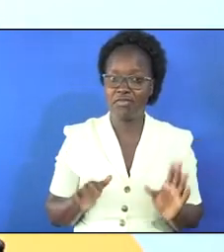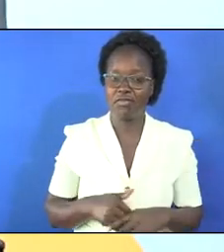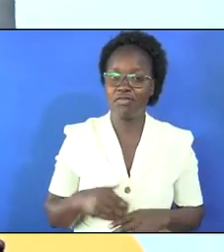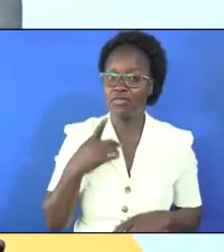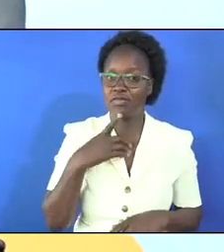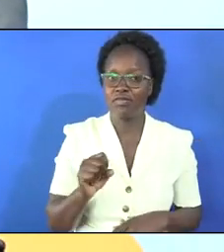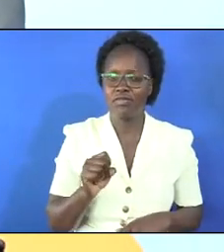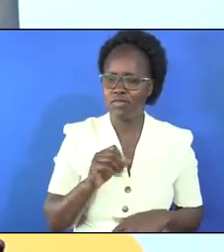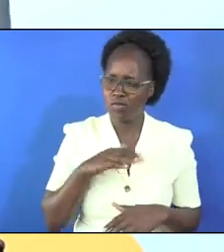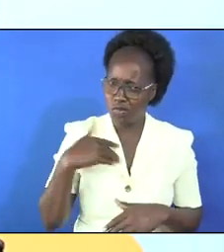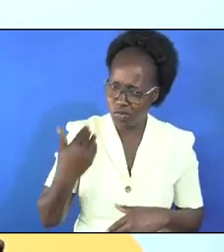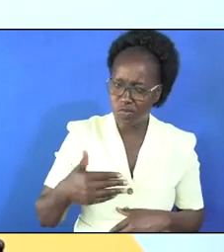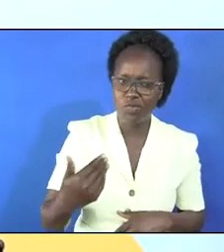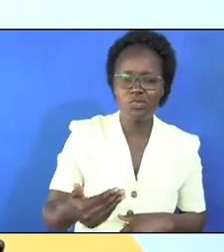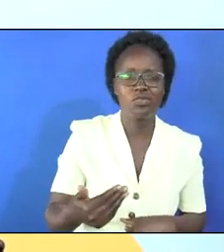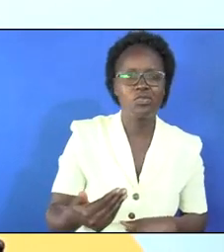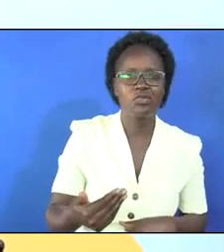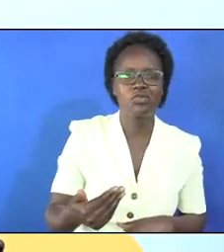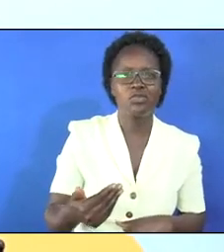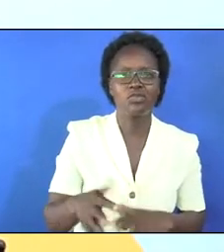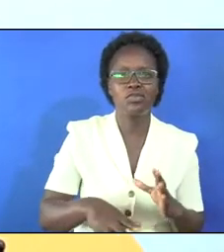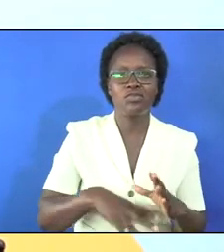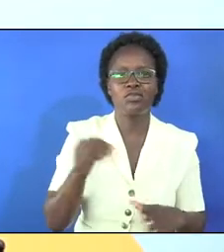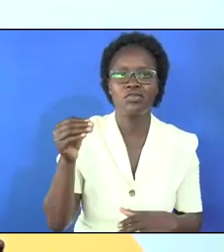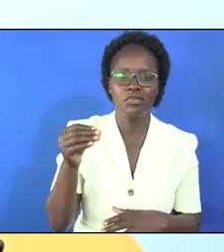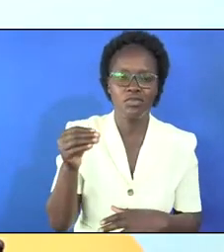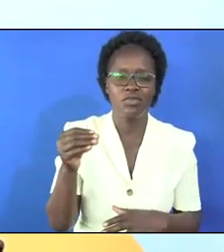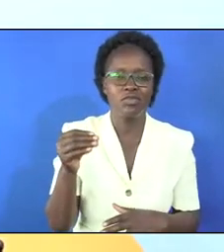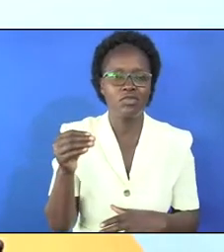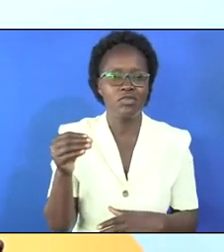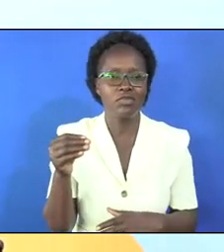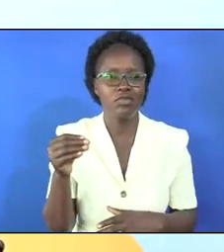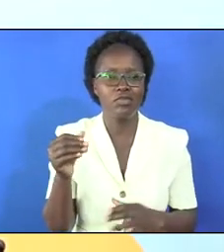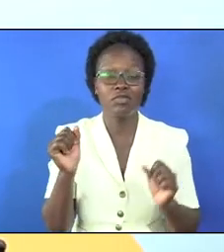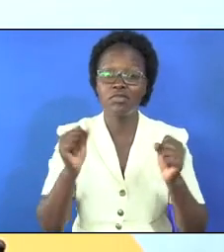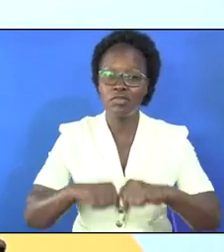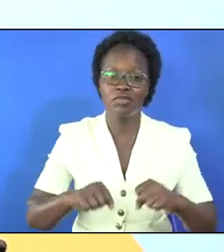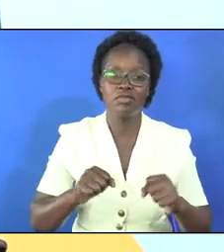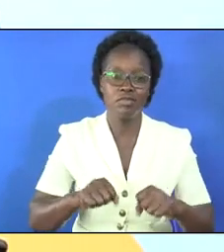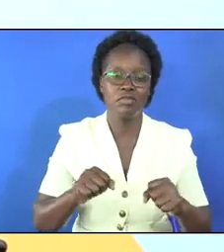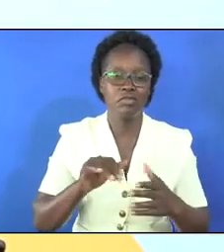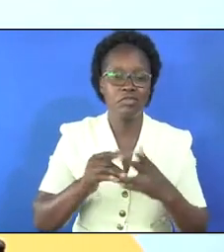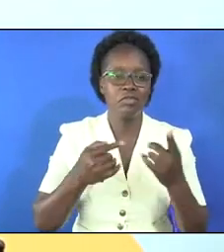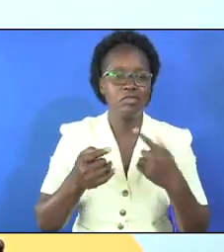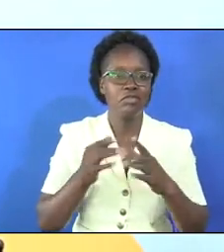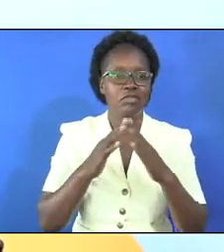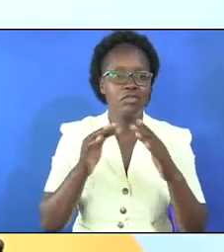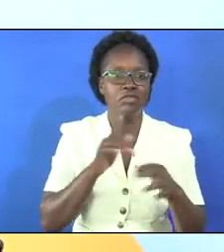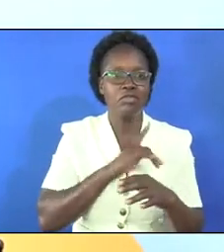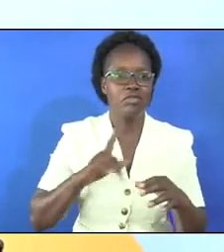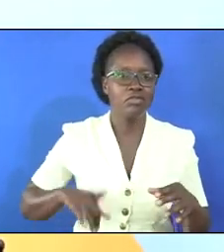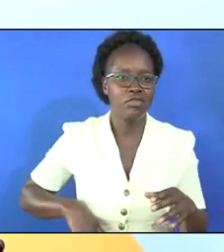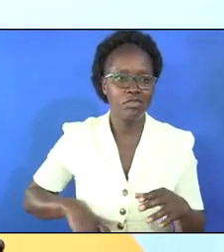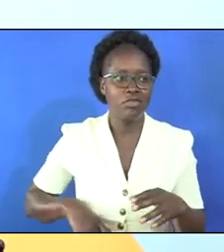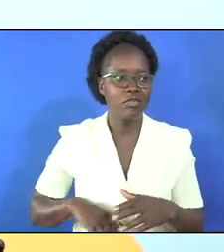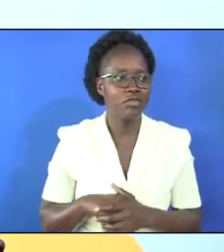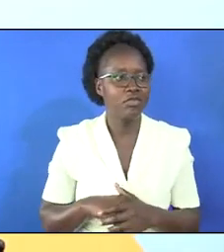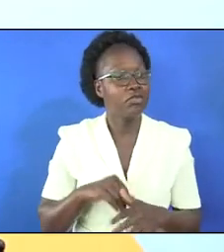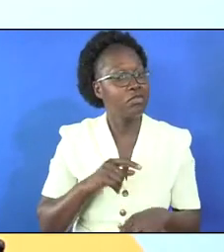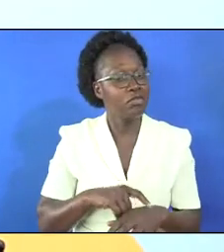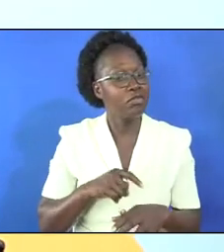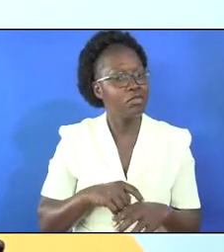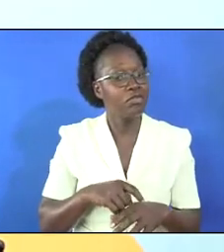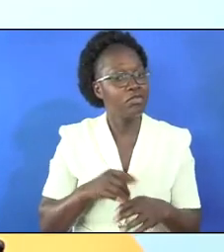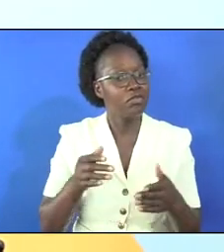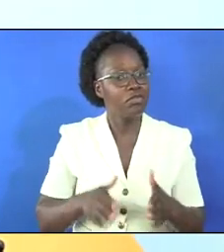so let's always find it possible that we come to the house of the Lord when